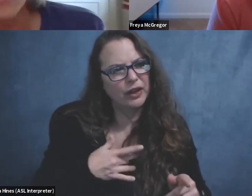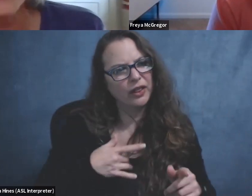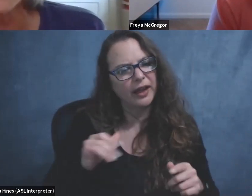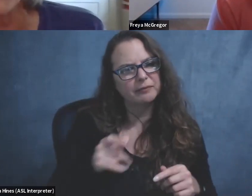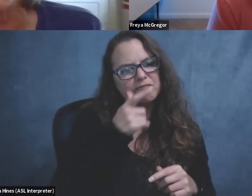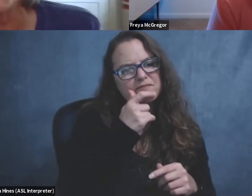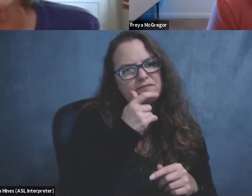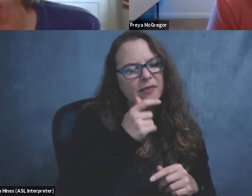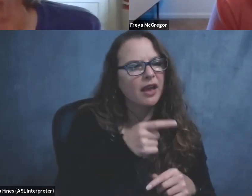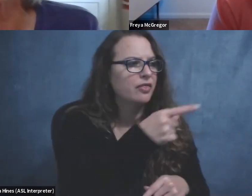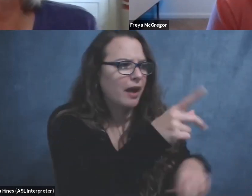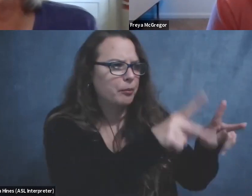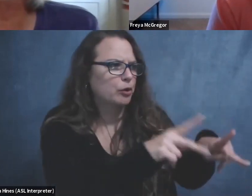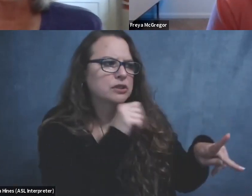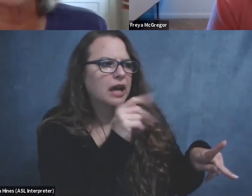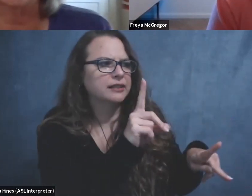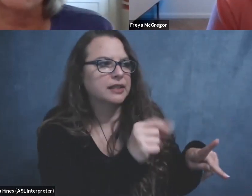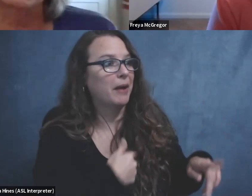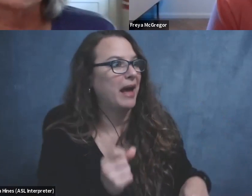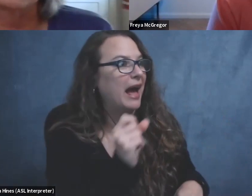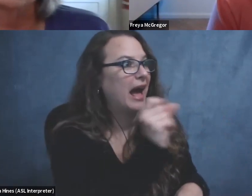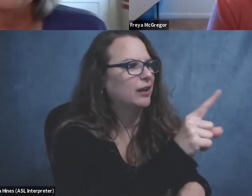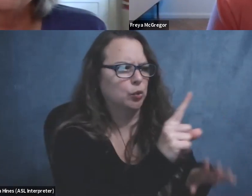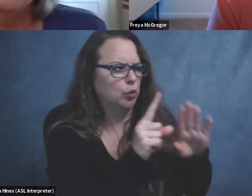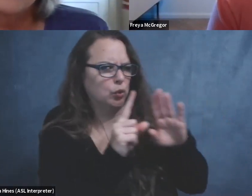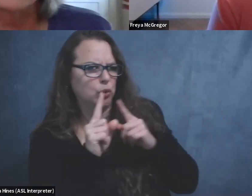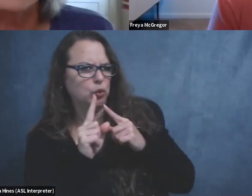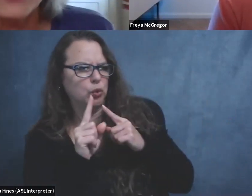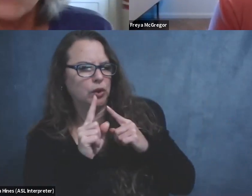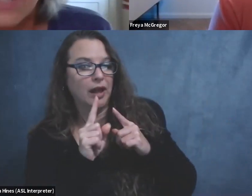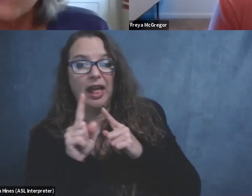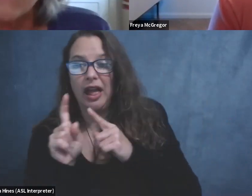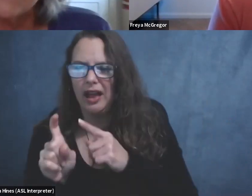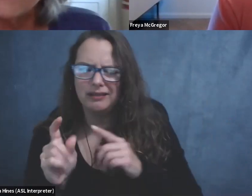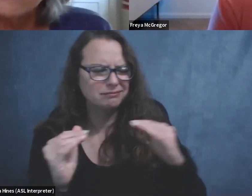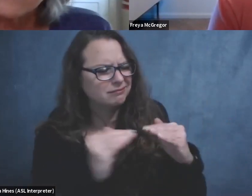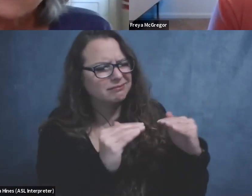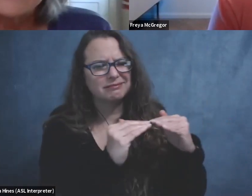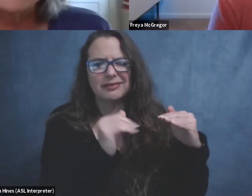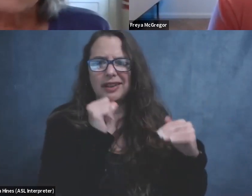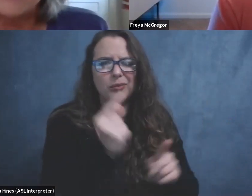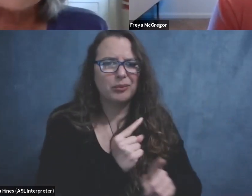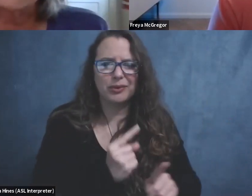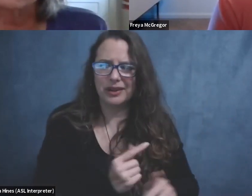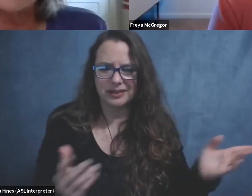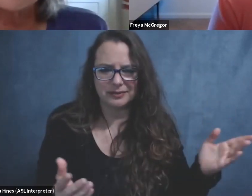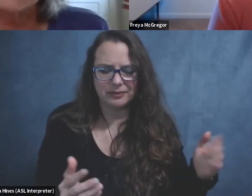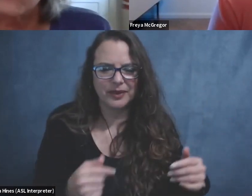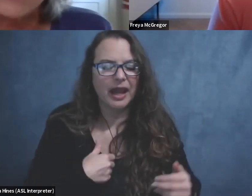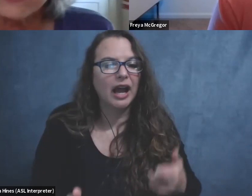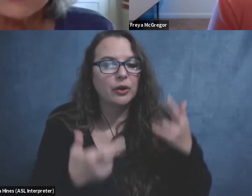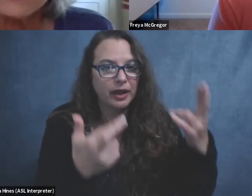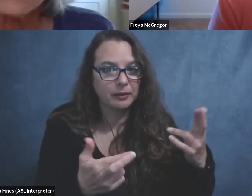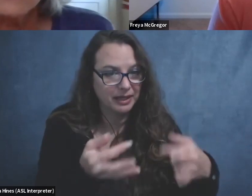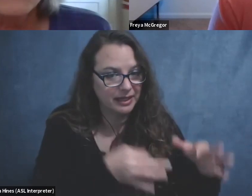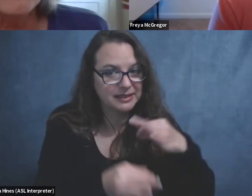a non-disabled person, then maybe it's not appropriate. And you know what I would recommend instead of asking those kinds